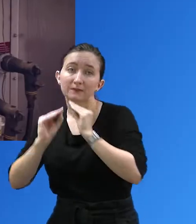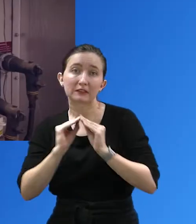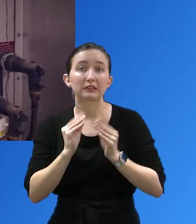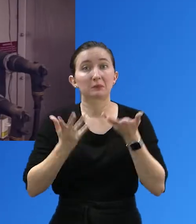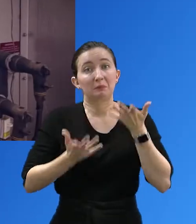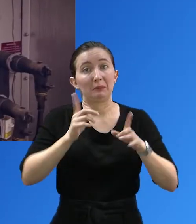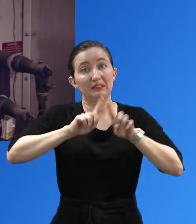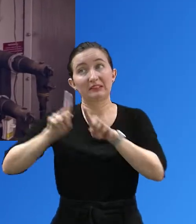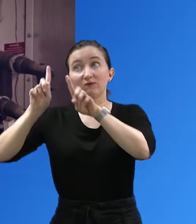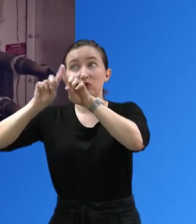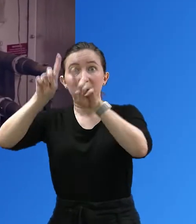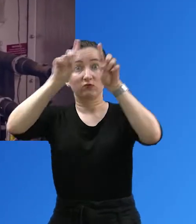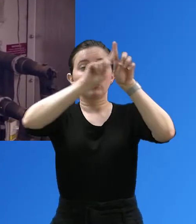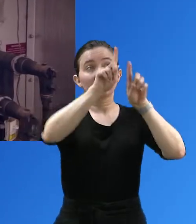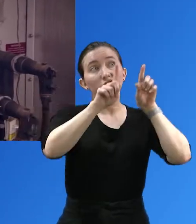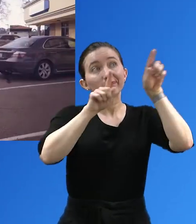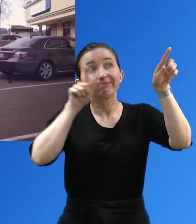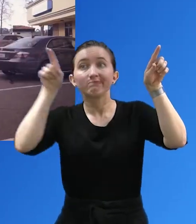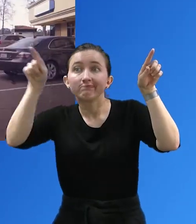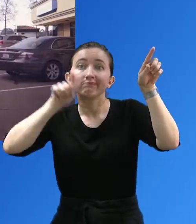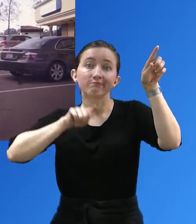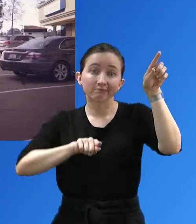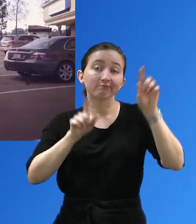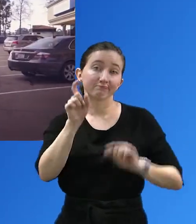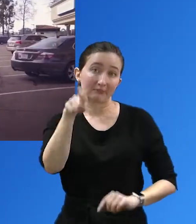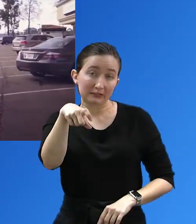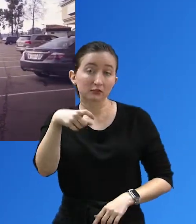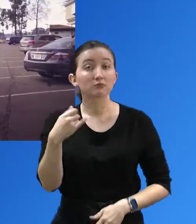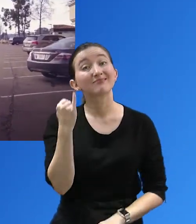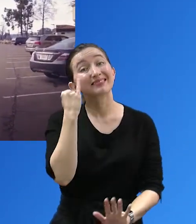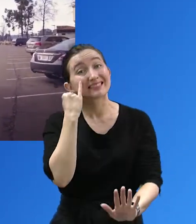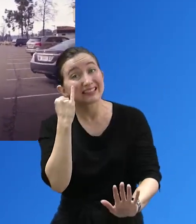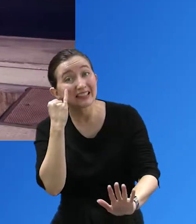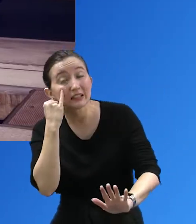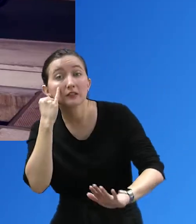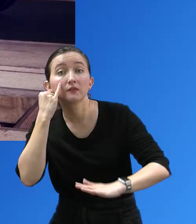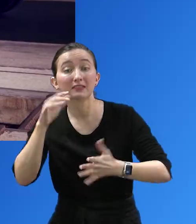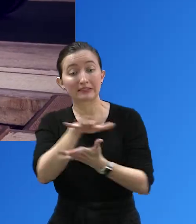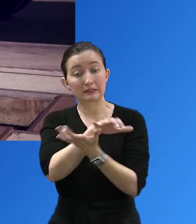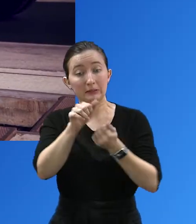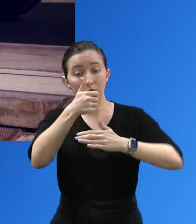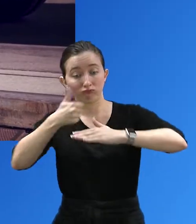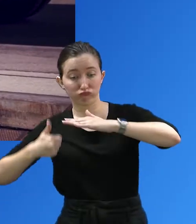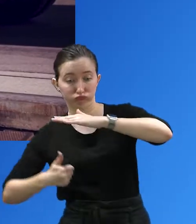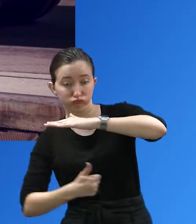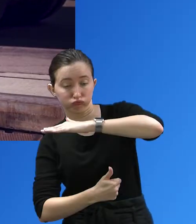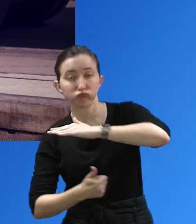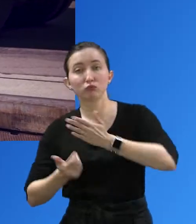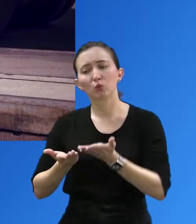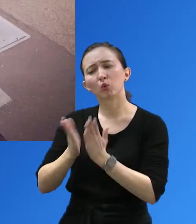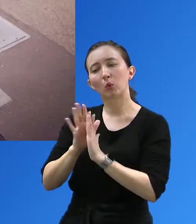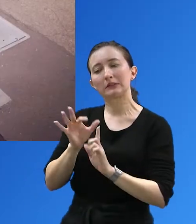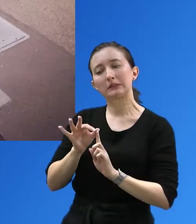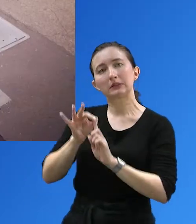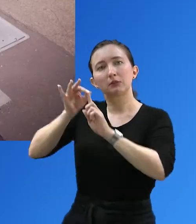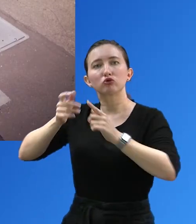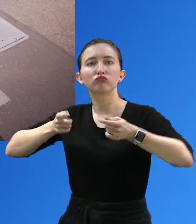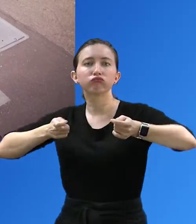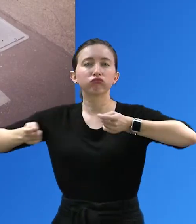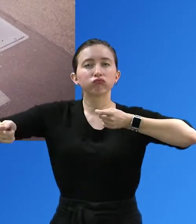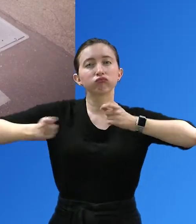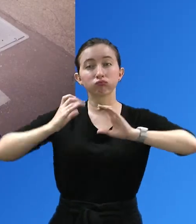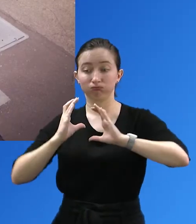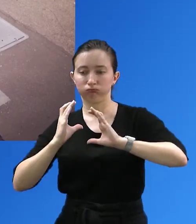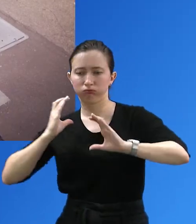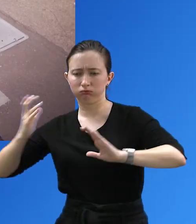need to be done in different parts of our system. If the damage is below ground, the electric troubleshooter requests a fault van. Fault vans can